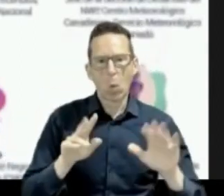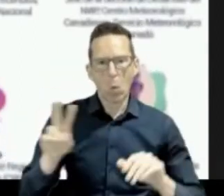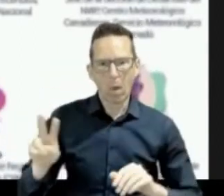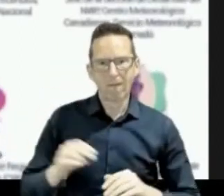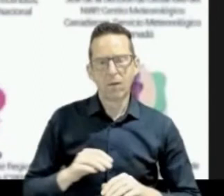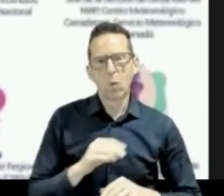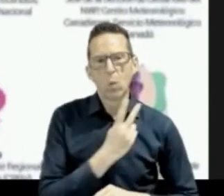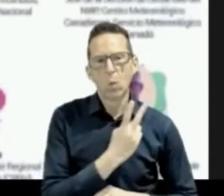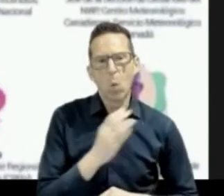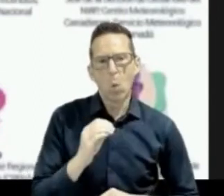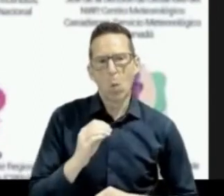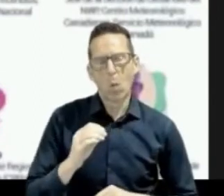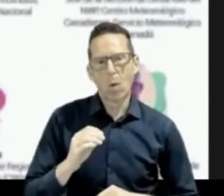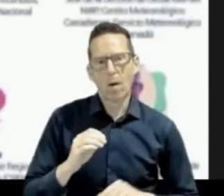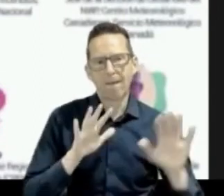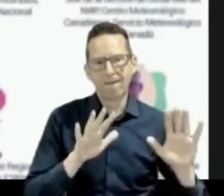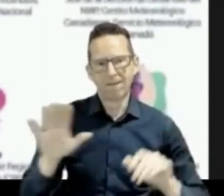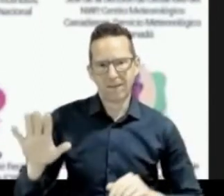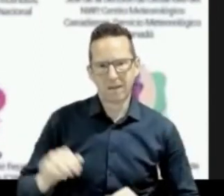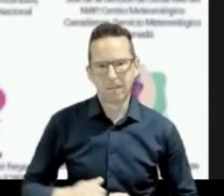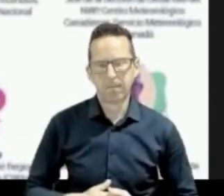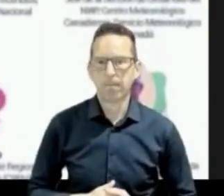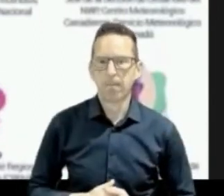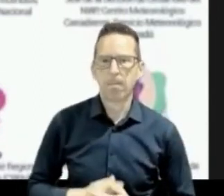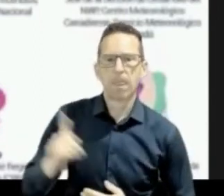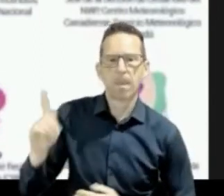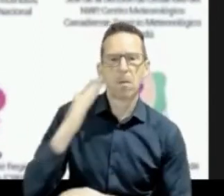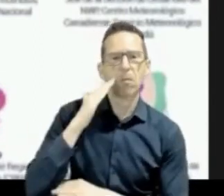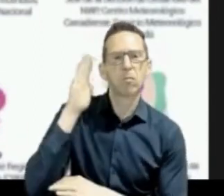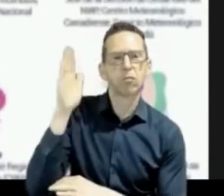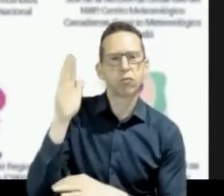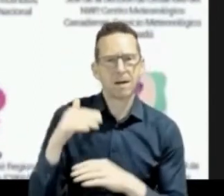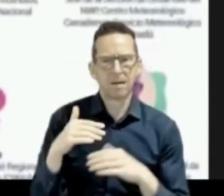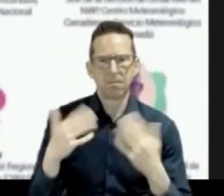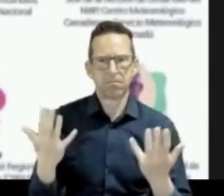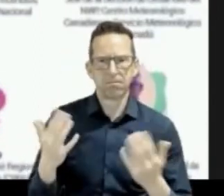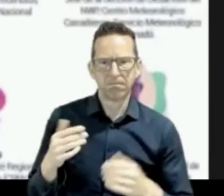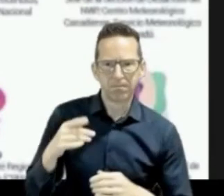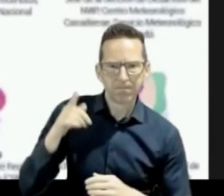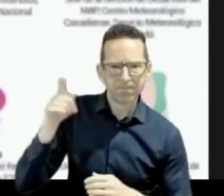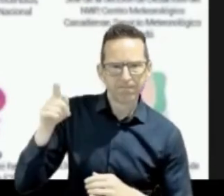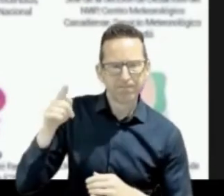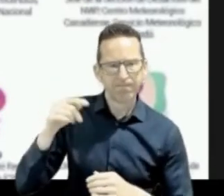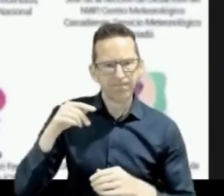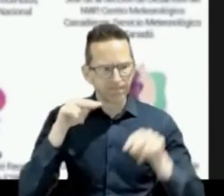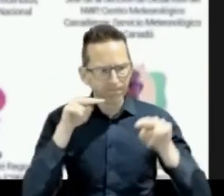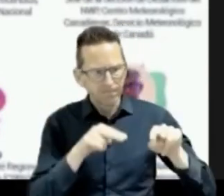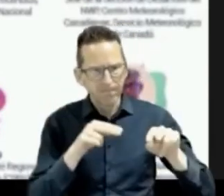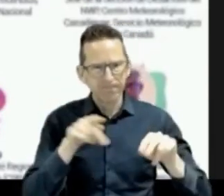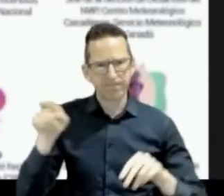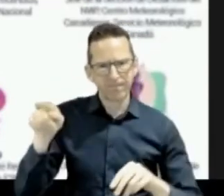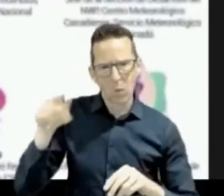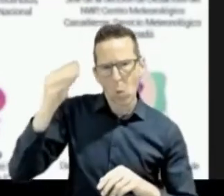lightning as natural hazard What is the view of WMO? Osvaldo, welcome The floor is yours Thank you